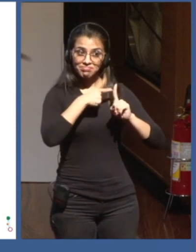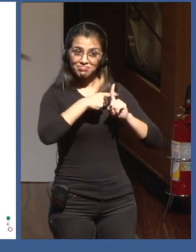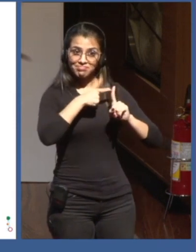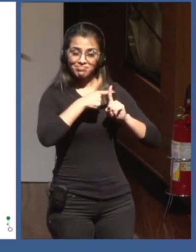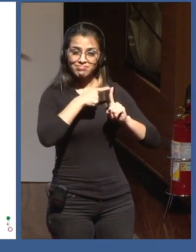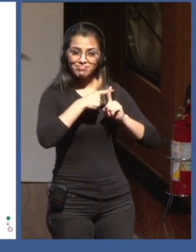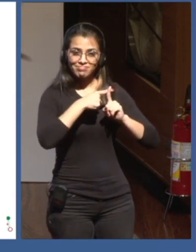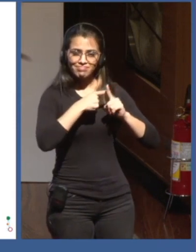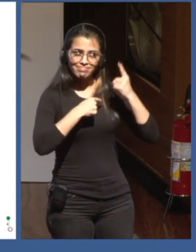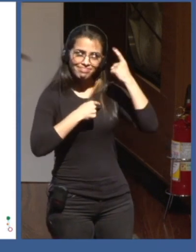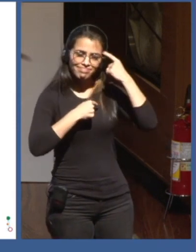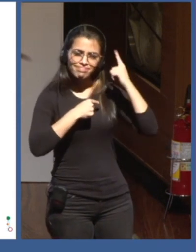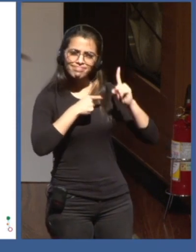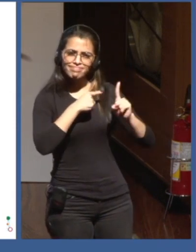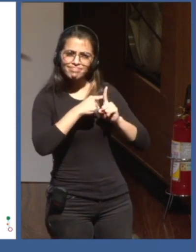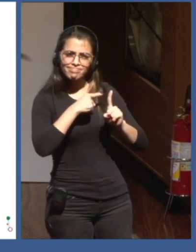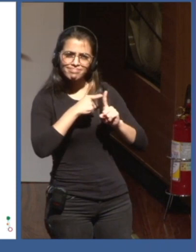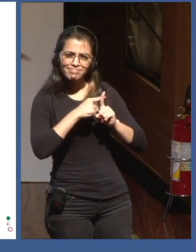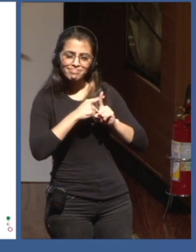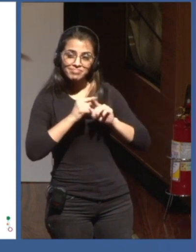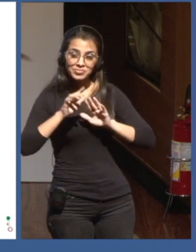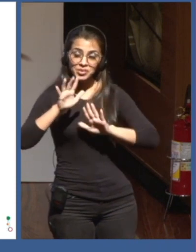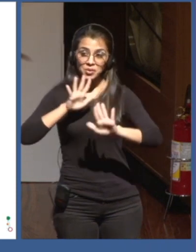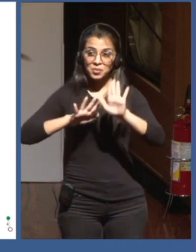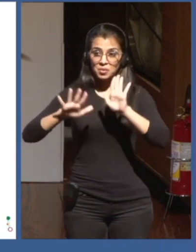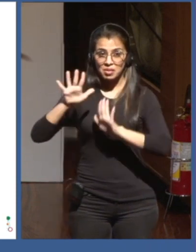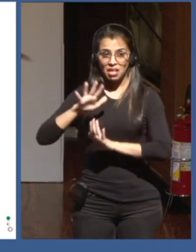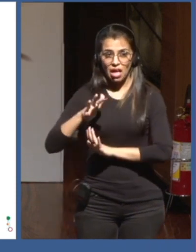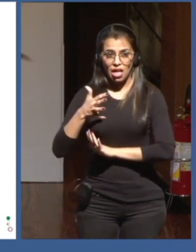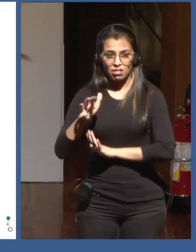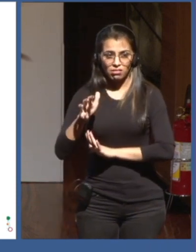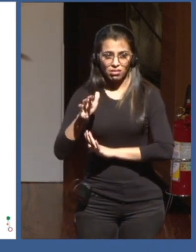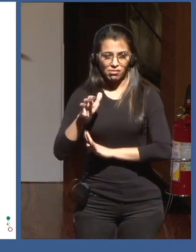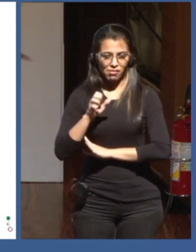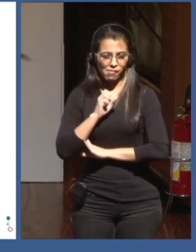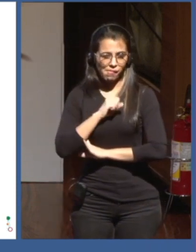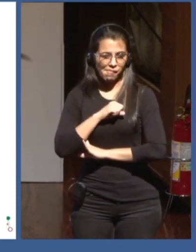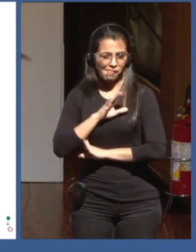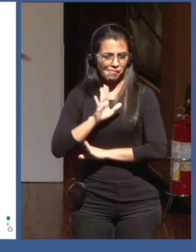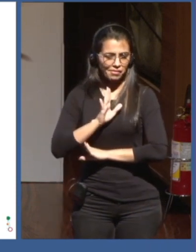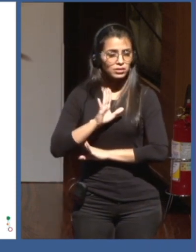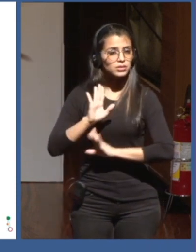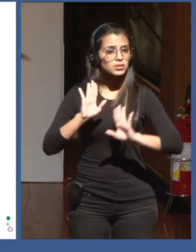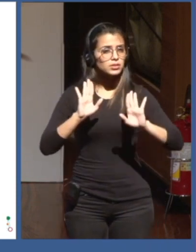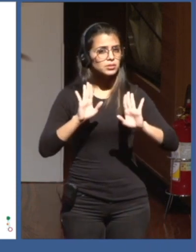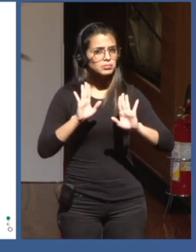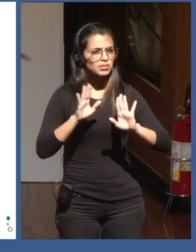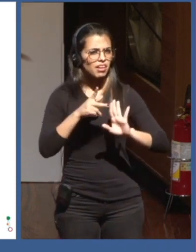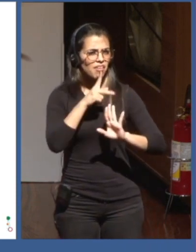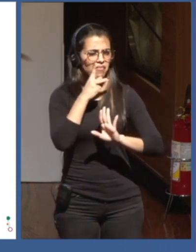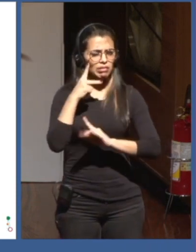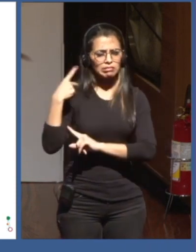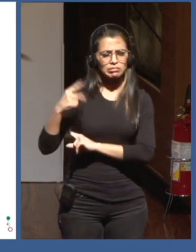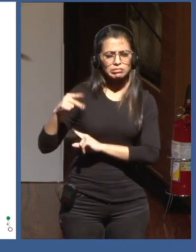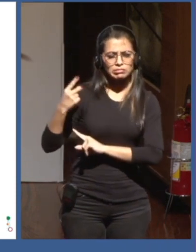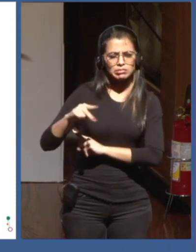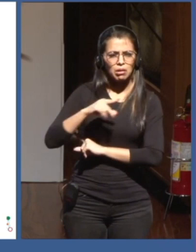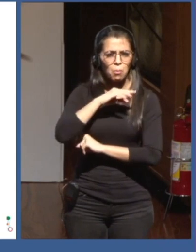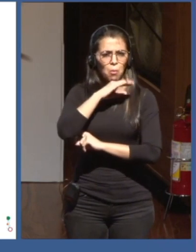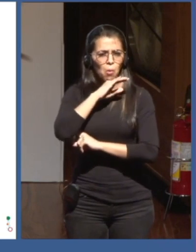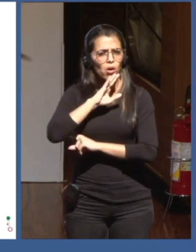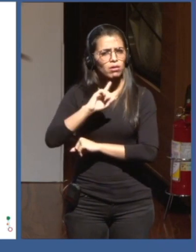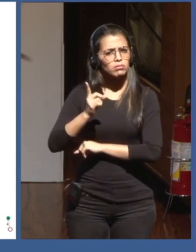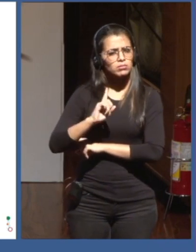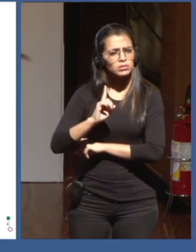and AI. It's very easy to say that AI is horrible, that it leads to biases, etc. Sometimes I think, like, look at the state of the world. Like, are you